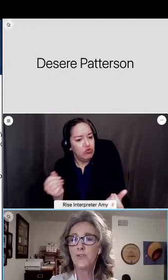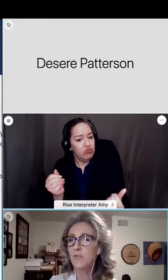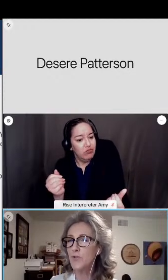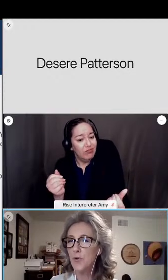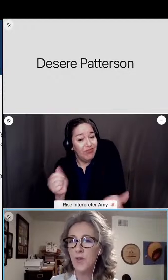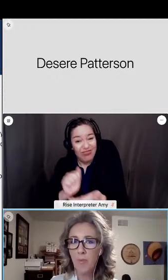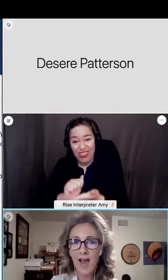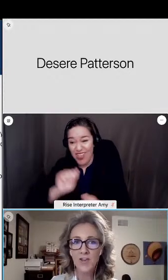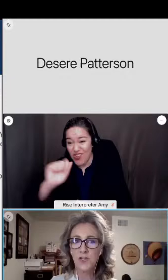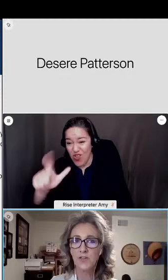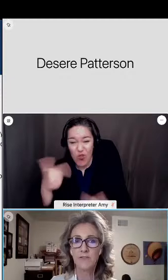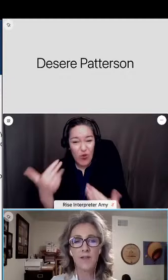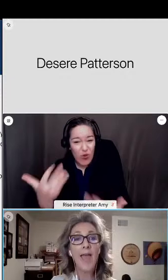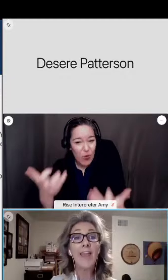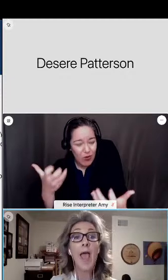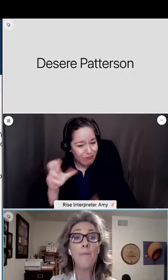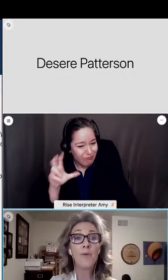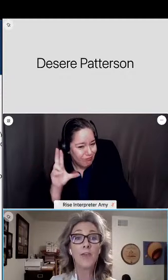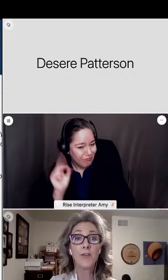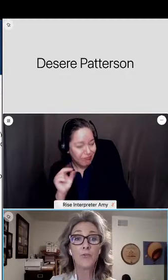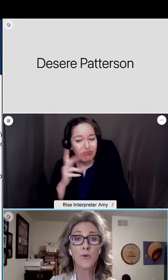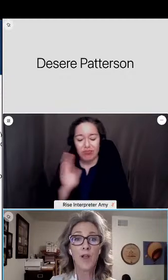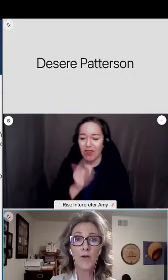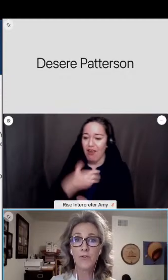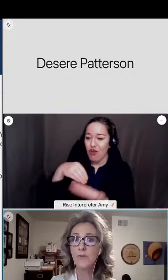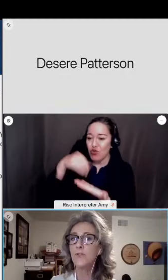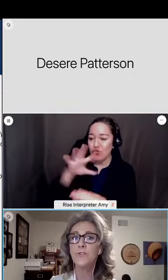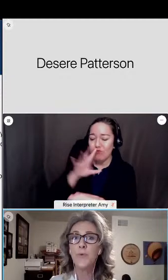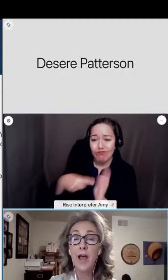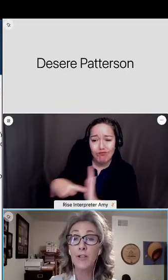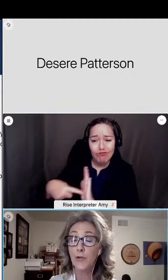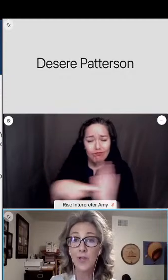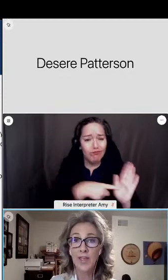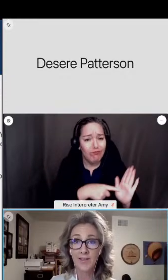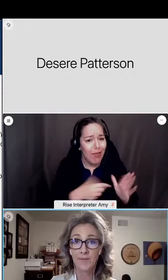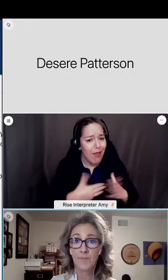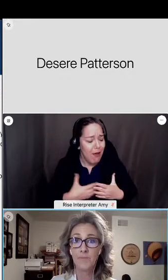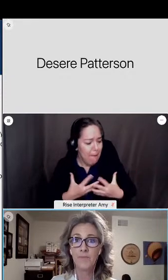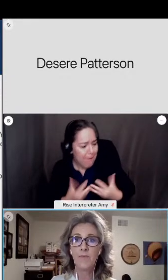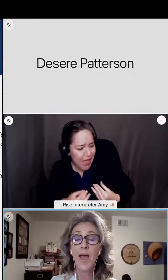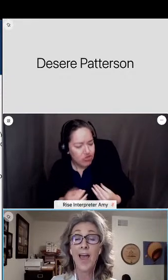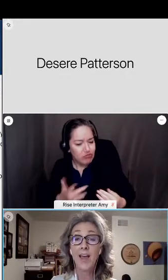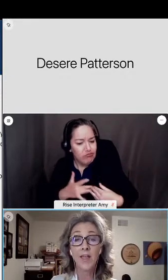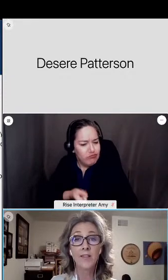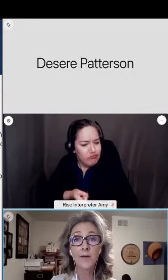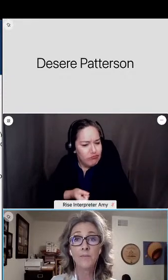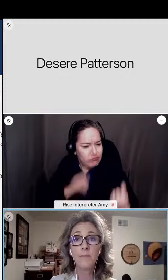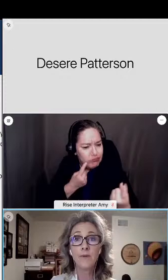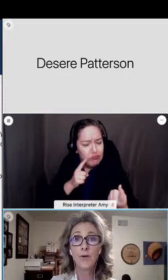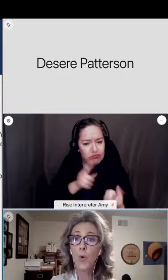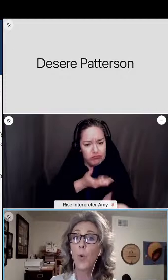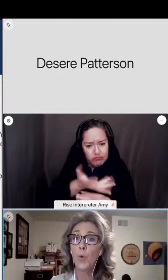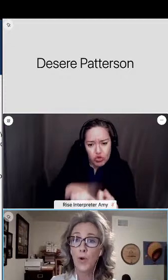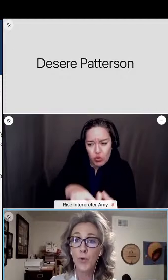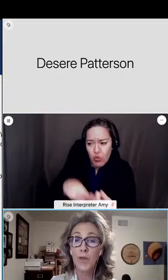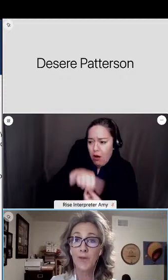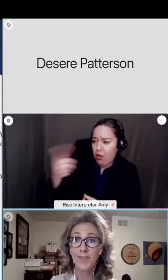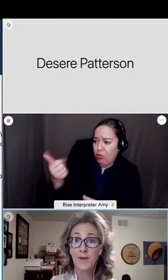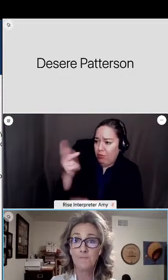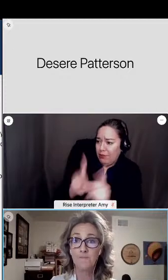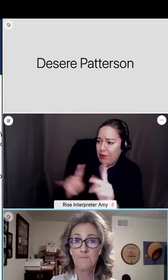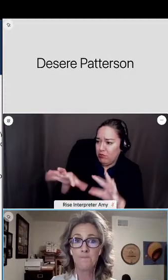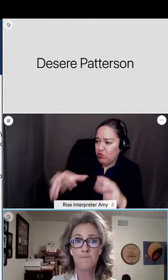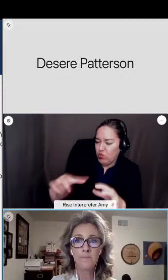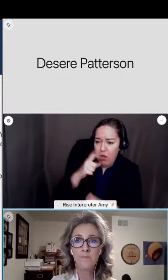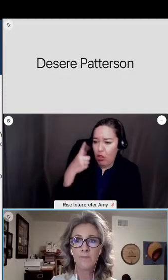Our students will show compassion and empathy toward others who do not look like them, act like them, or